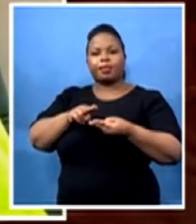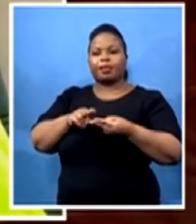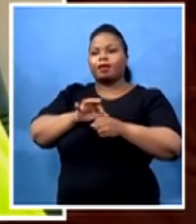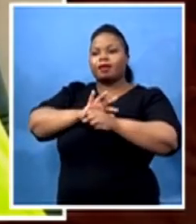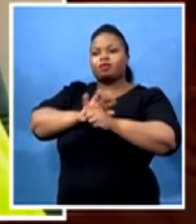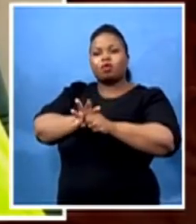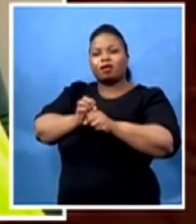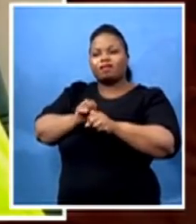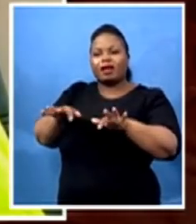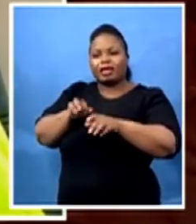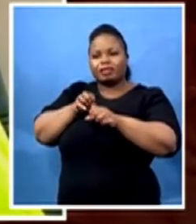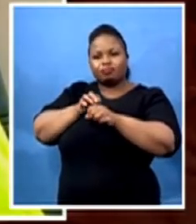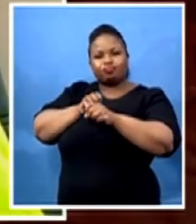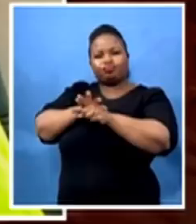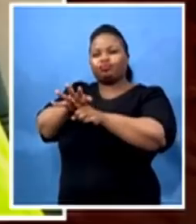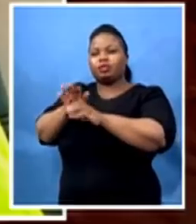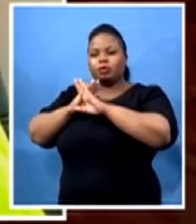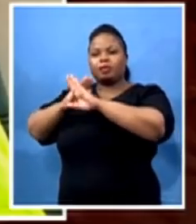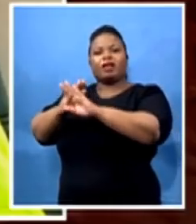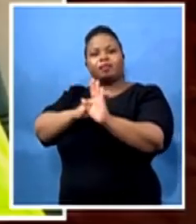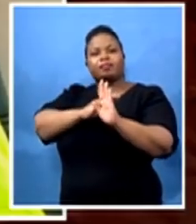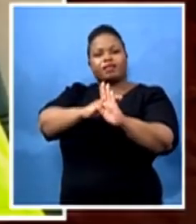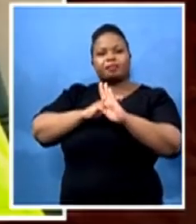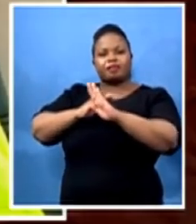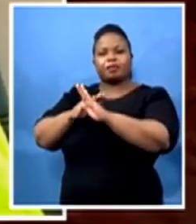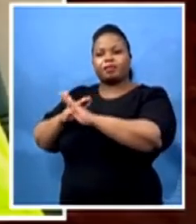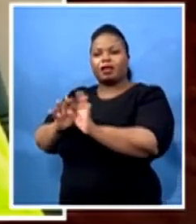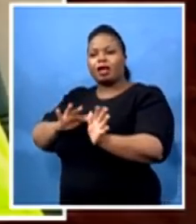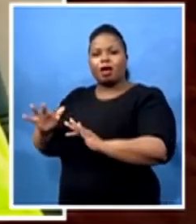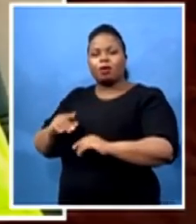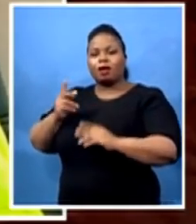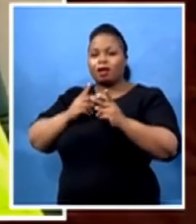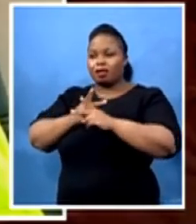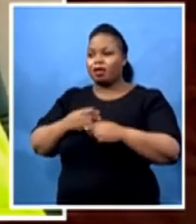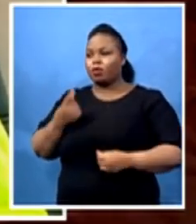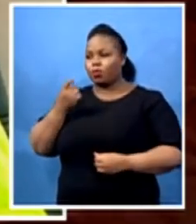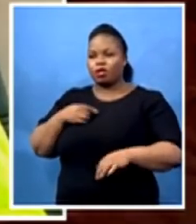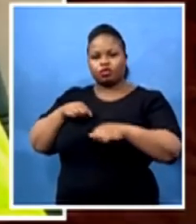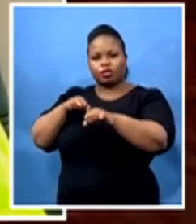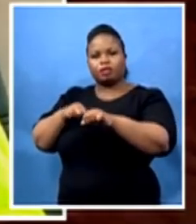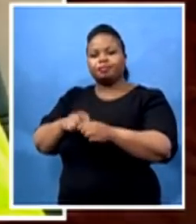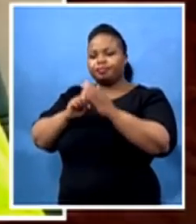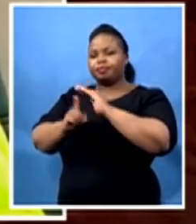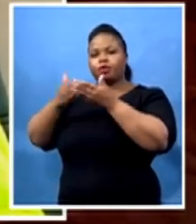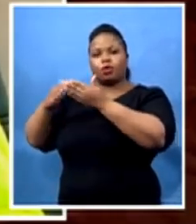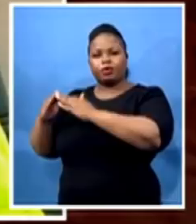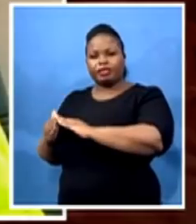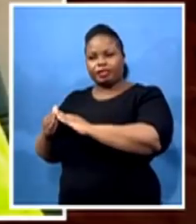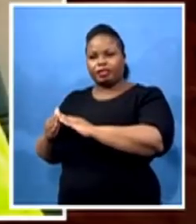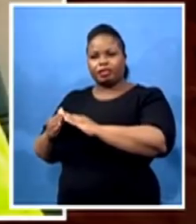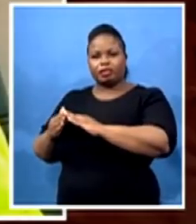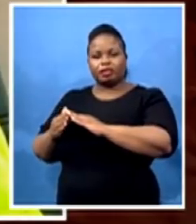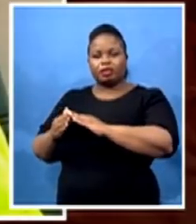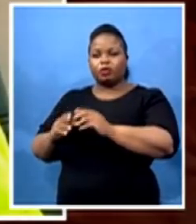as a province, one of our strategies to say when we do this committee-based outreach approach, we enter a household,